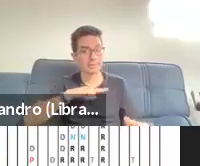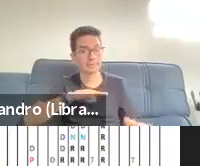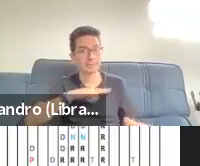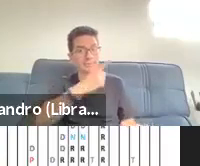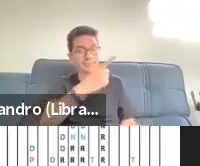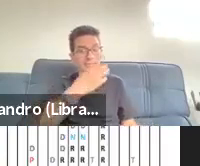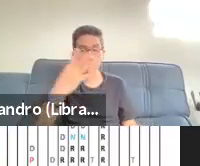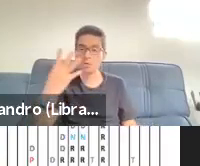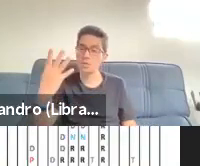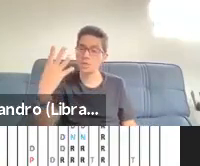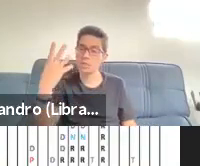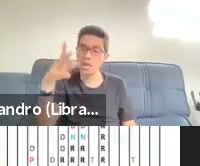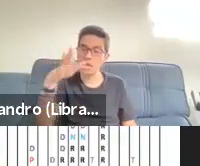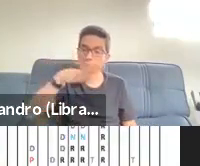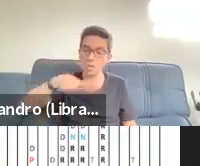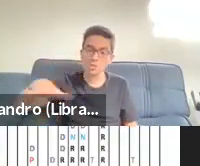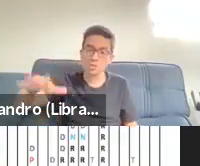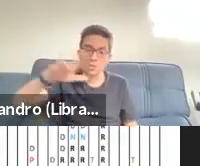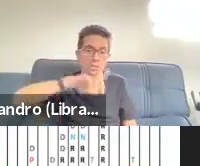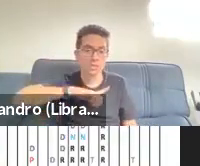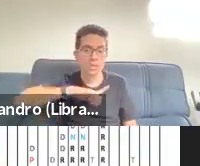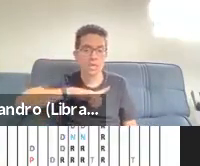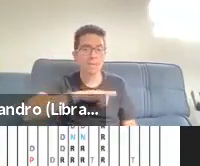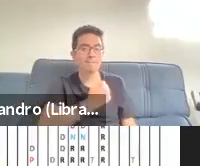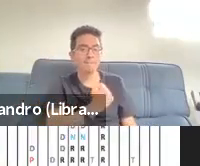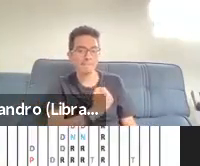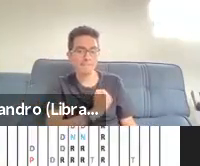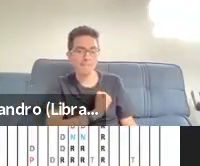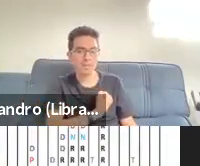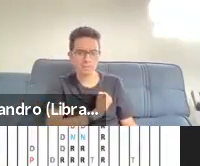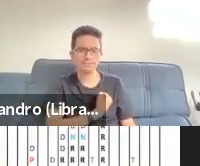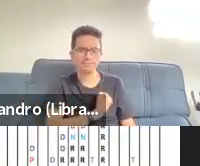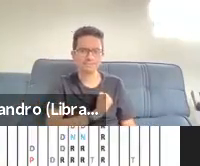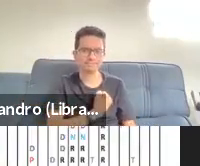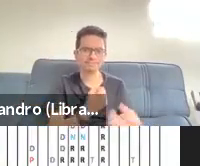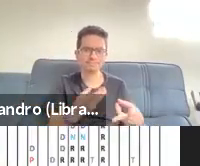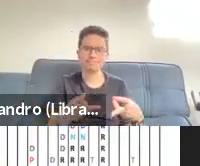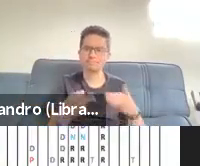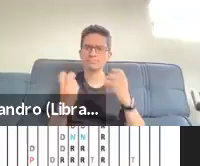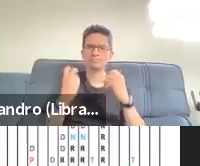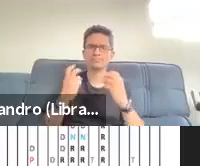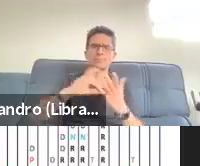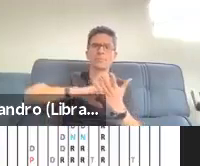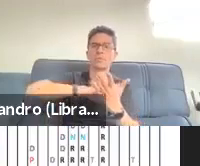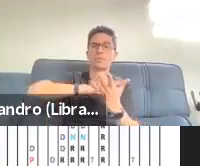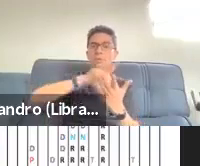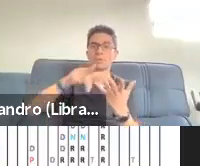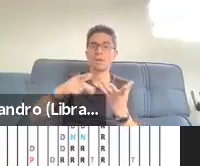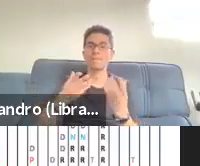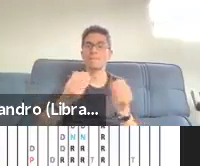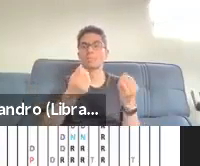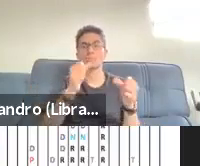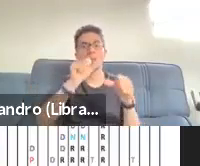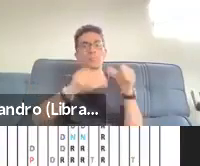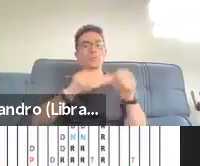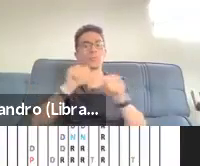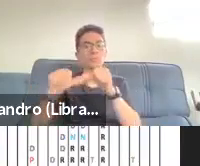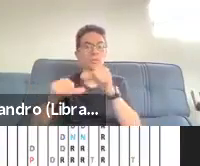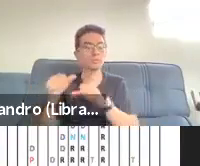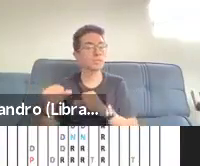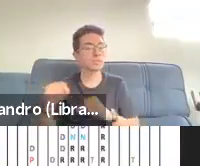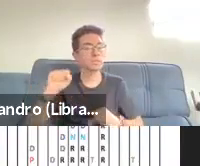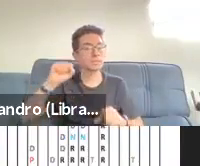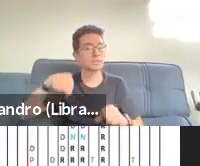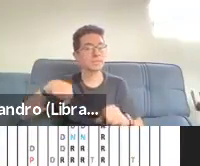There's a lot of frame shifting and managing things that are going on here. Also, I wanted to